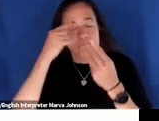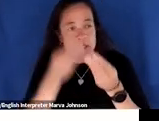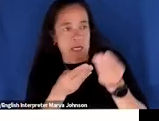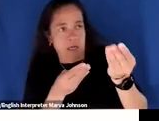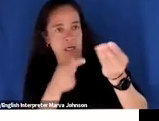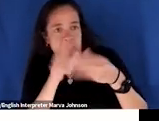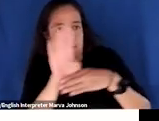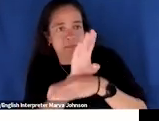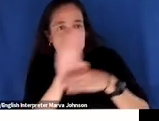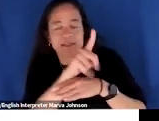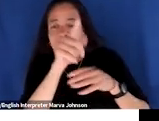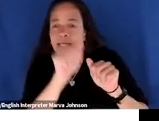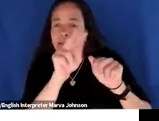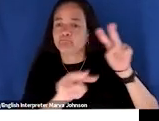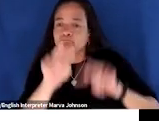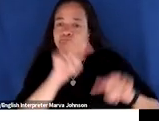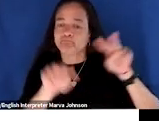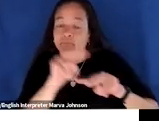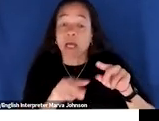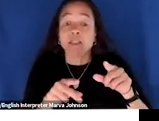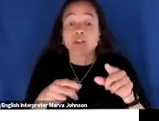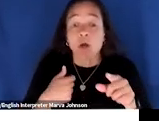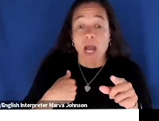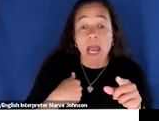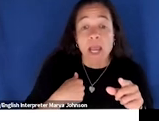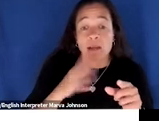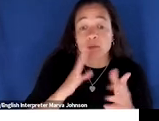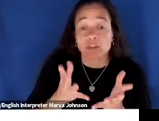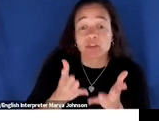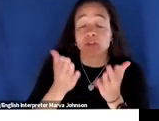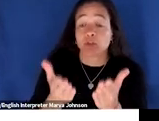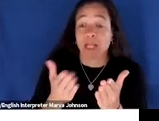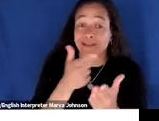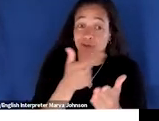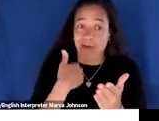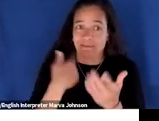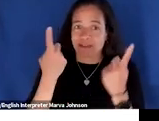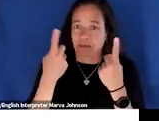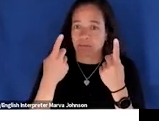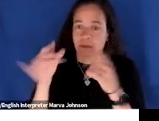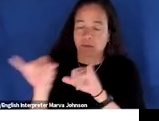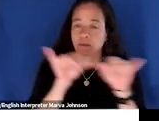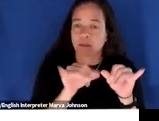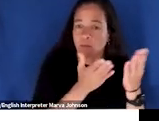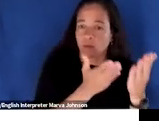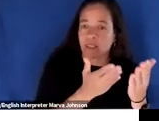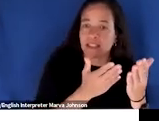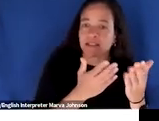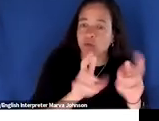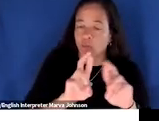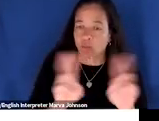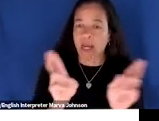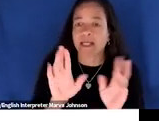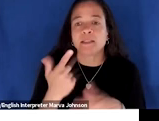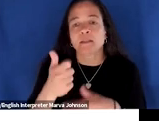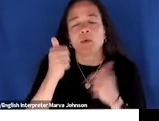yours to have this at the ready um have this kind of thing available so that you can think about what it means for